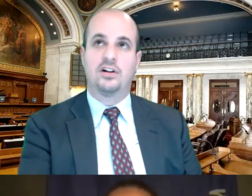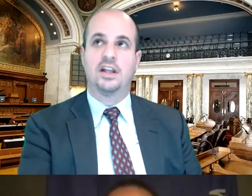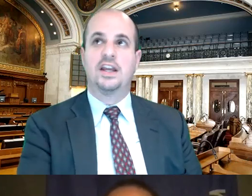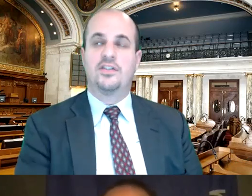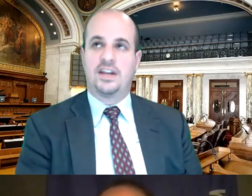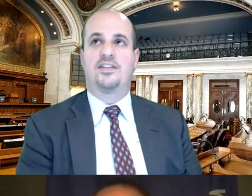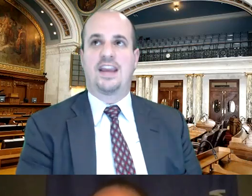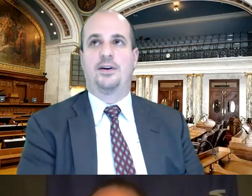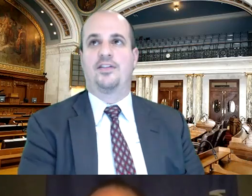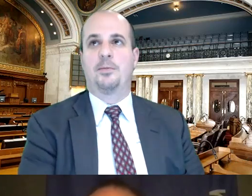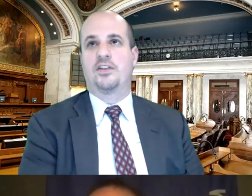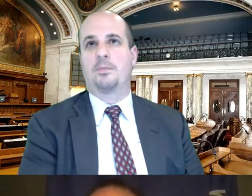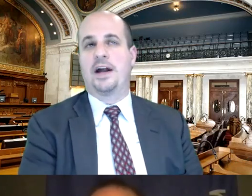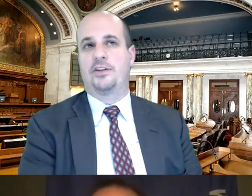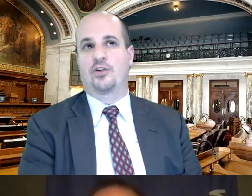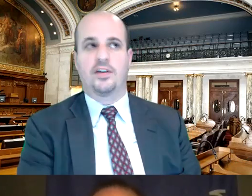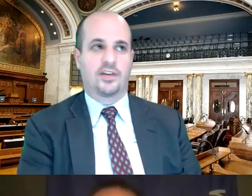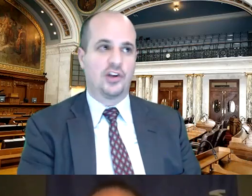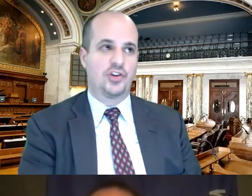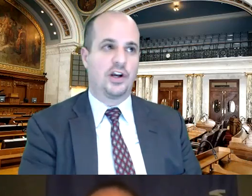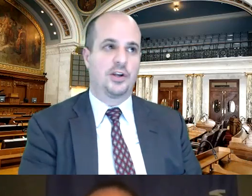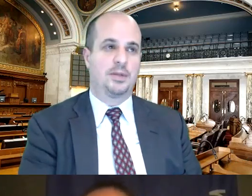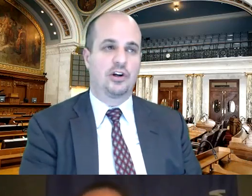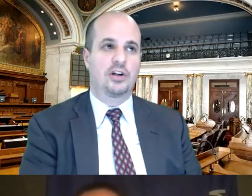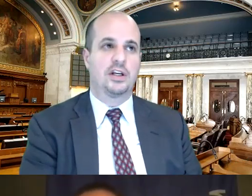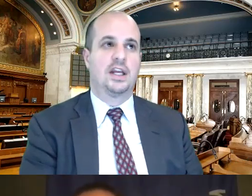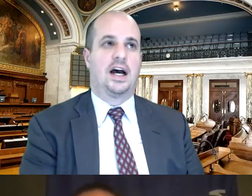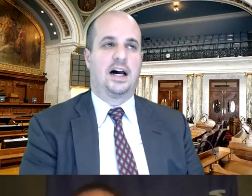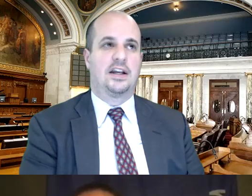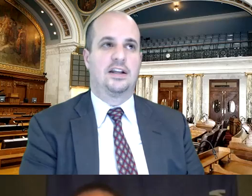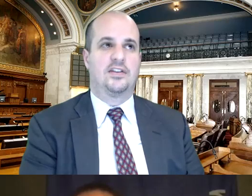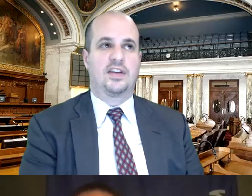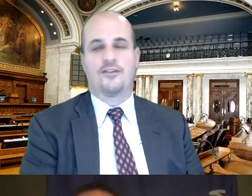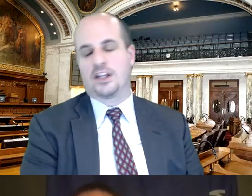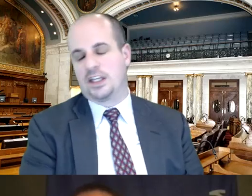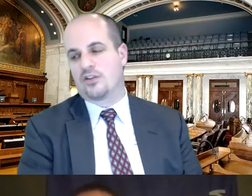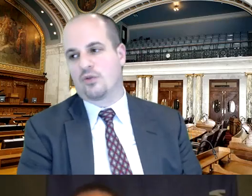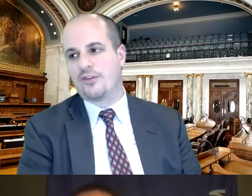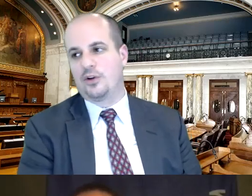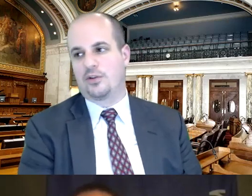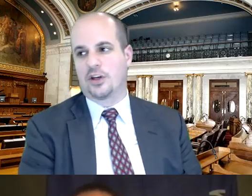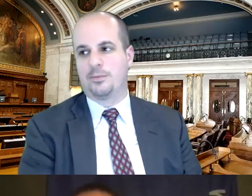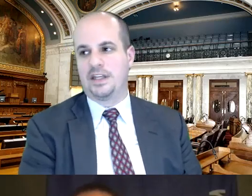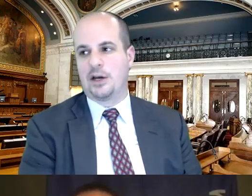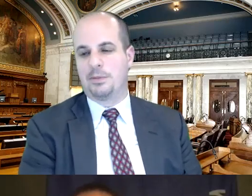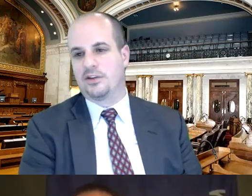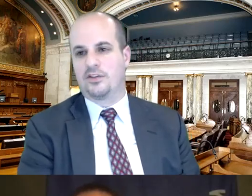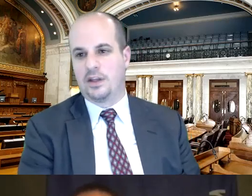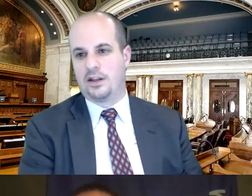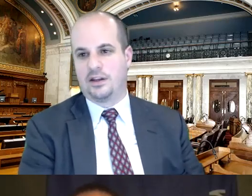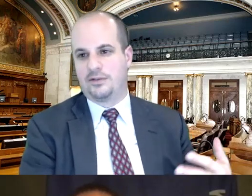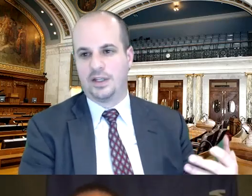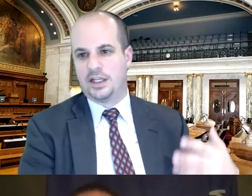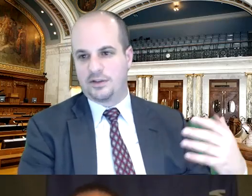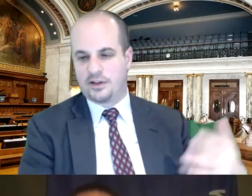cycle states counties and municipalities across the country are going to be hurt uh significantly because the revenues are going to be down because